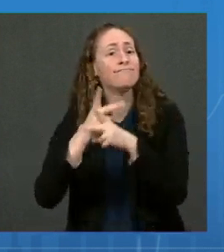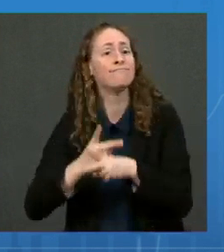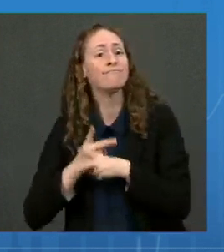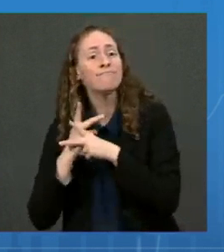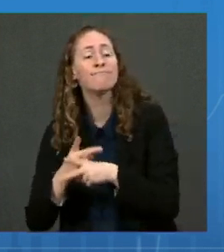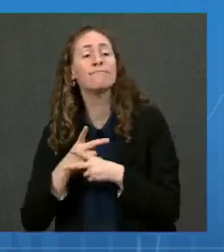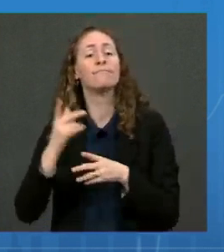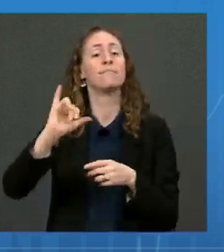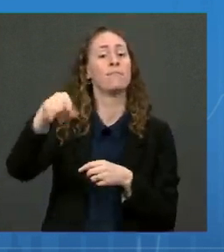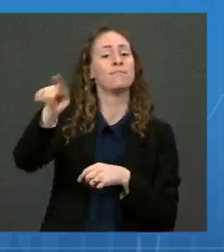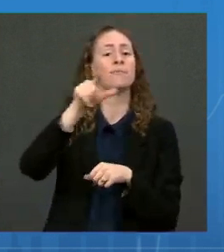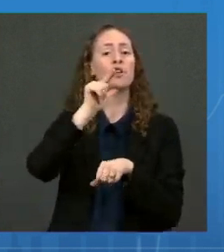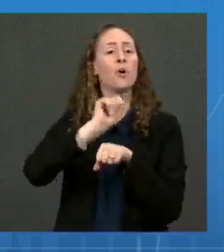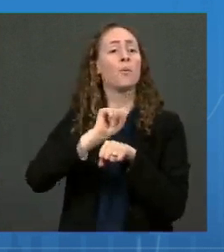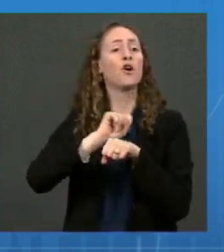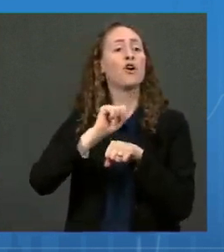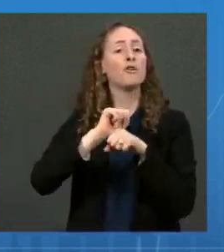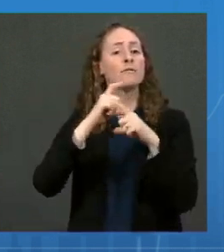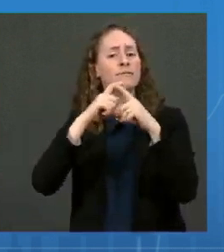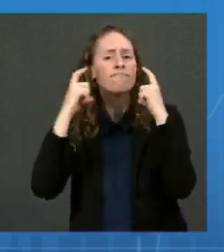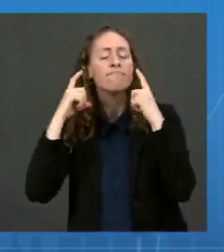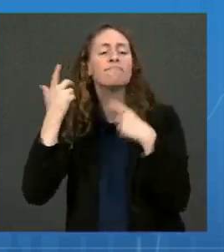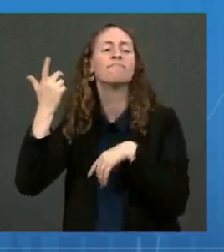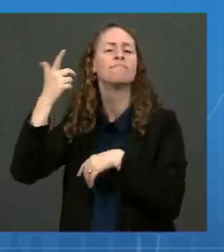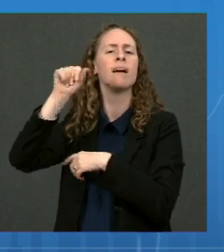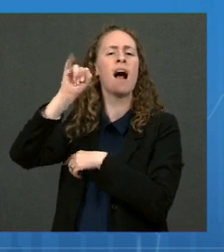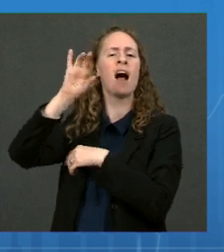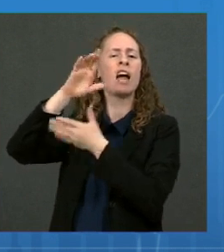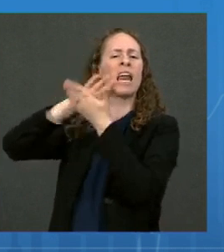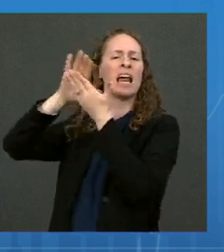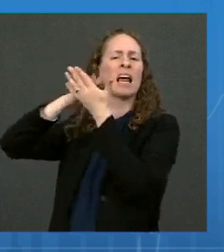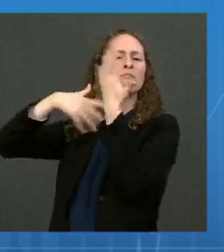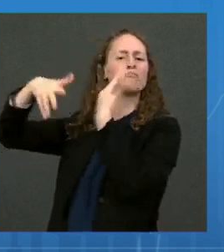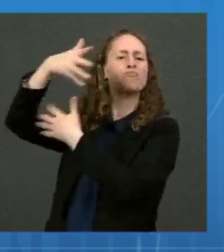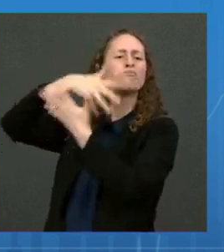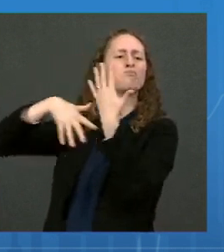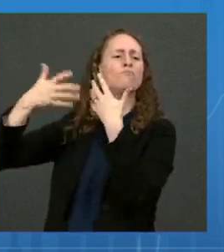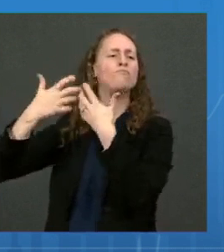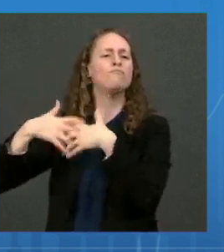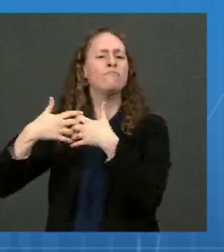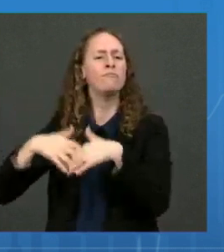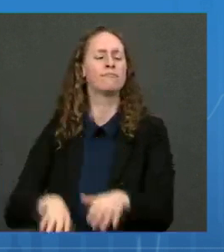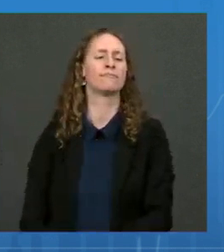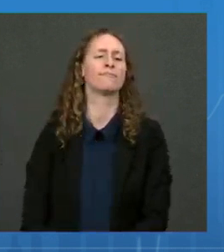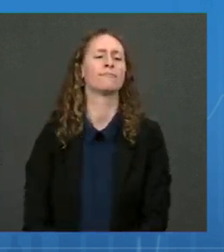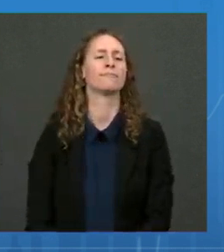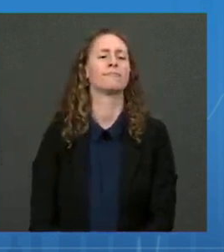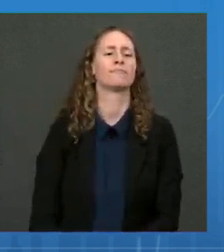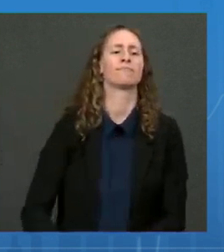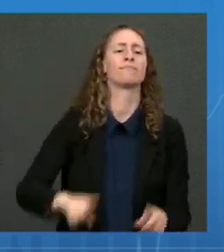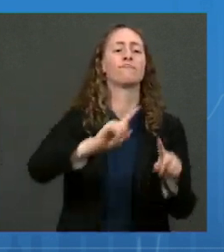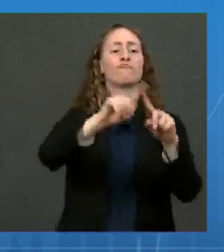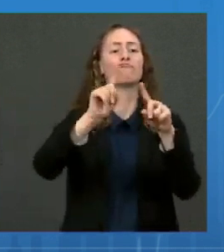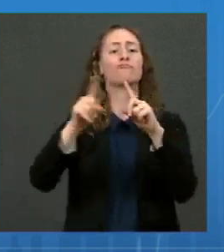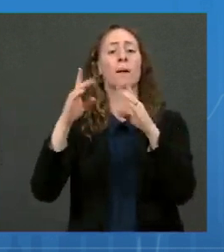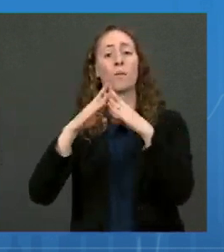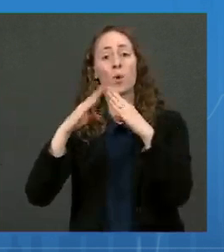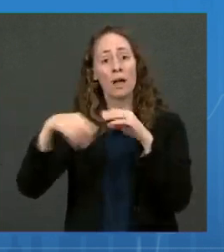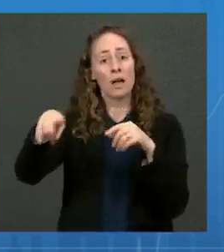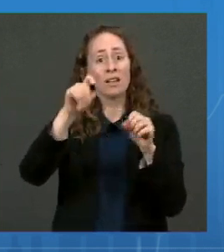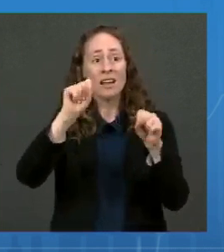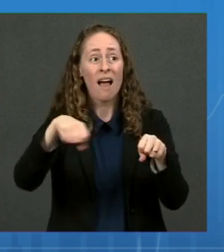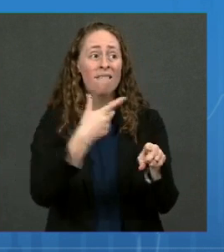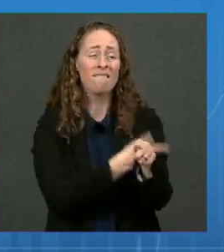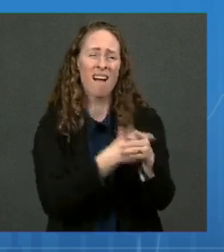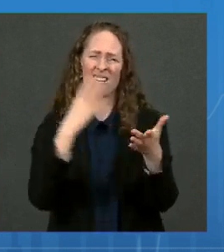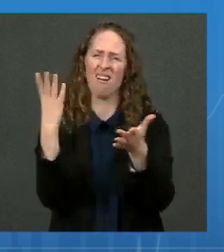Increased access to testing. And community-wide vaccination efforts to protect our children. CDC is working